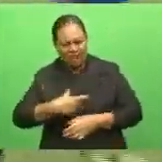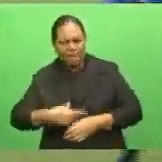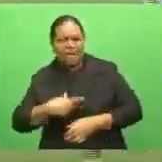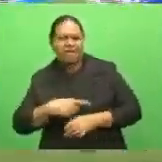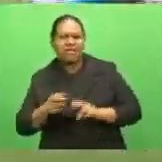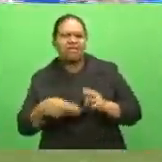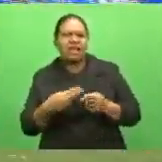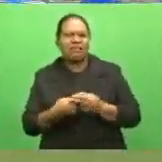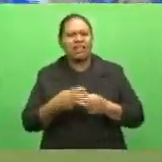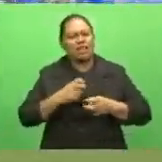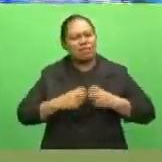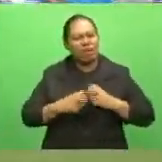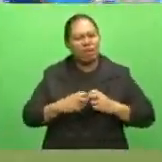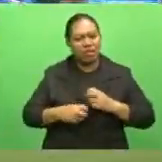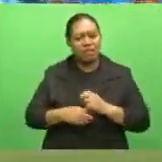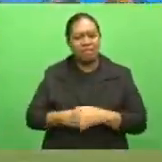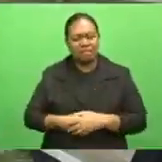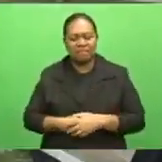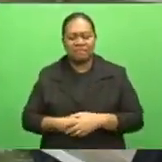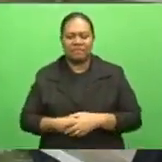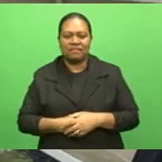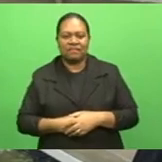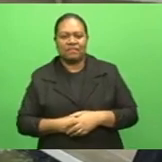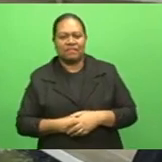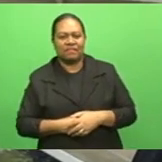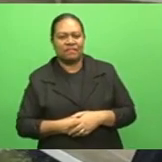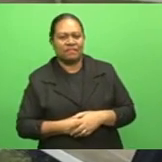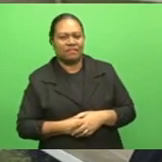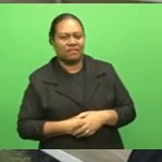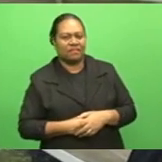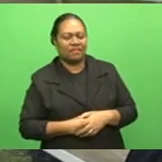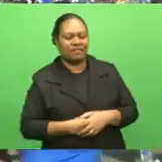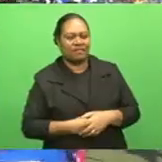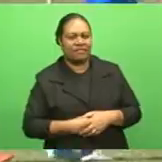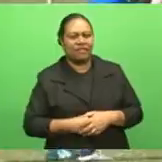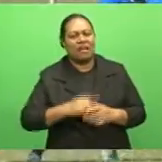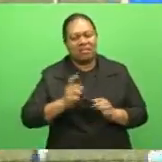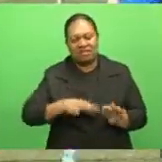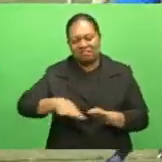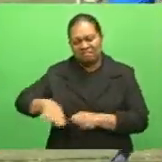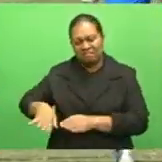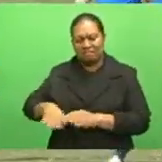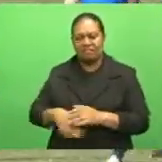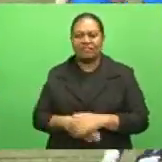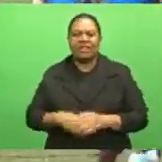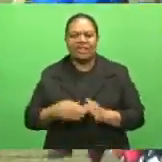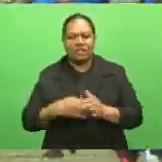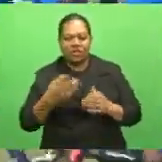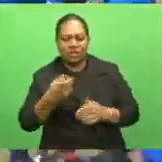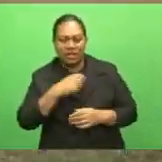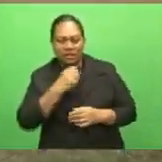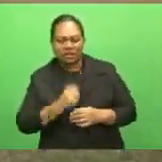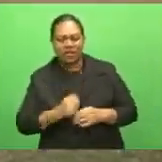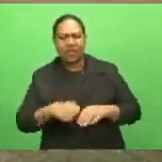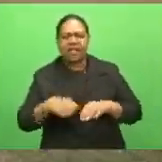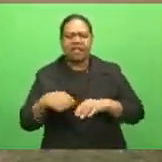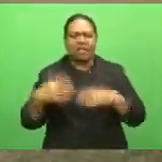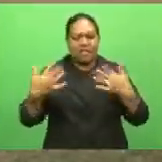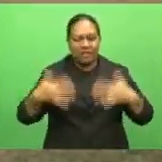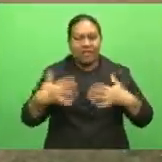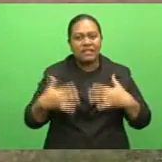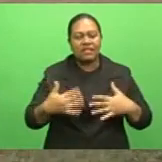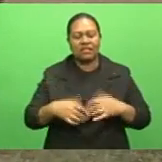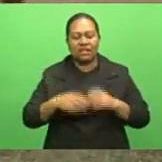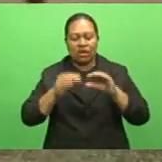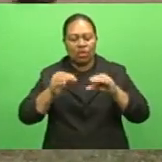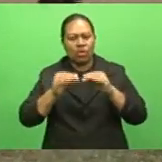has put aside. Flying Fijians head coach Van Kota is impressed with the